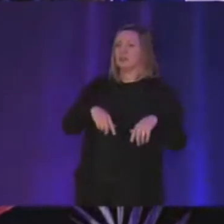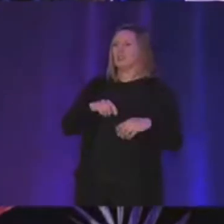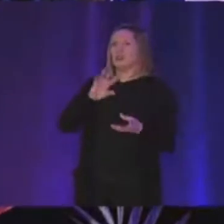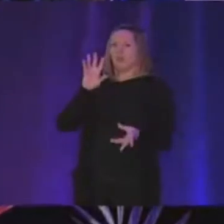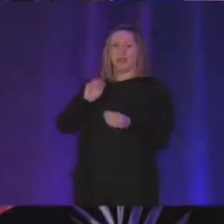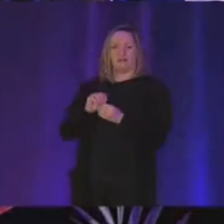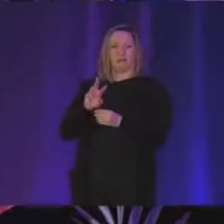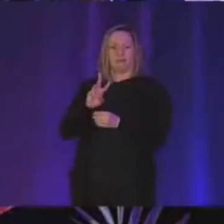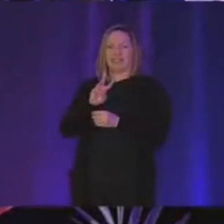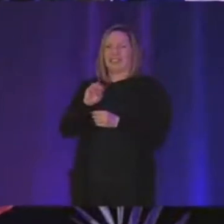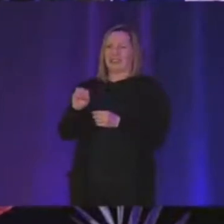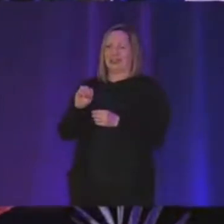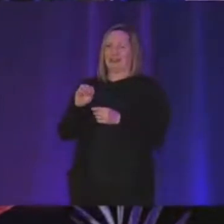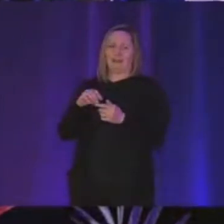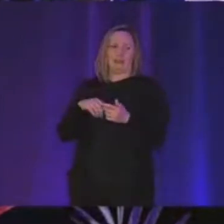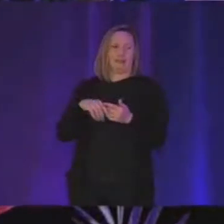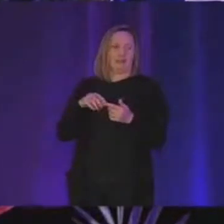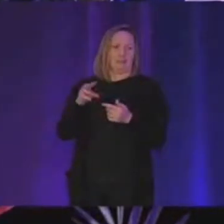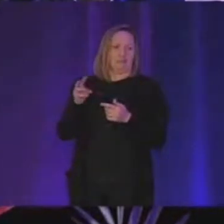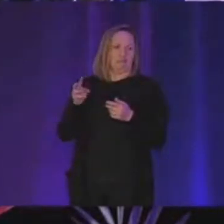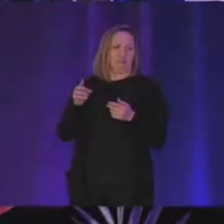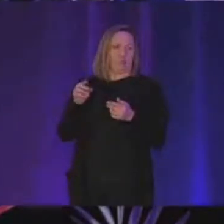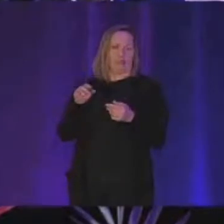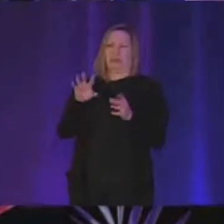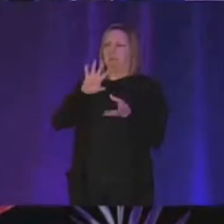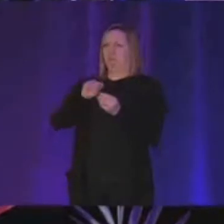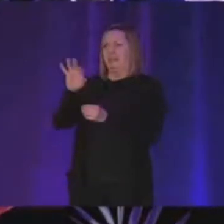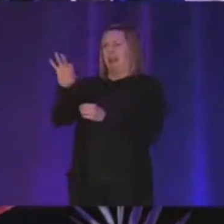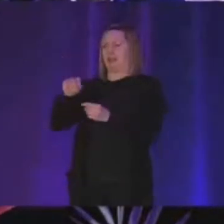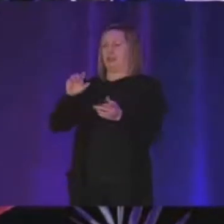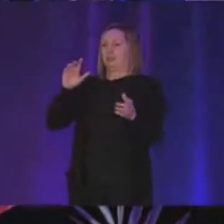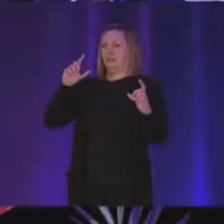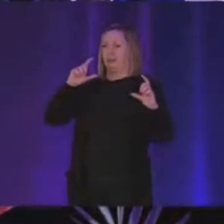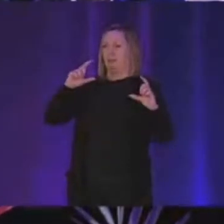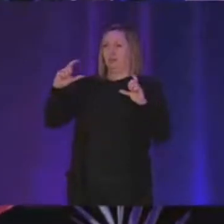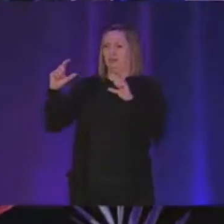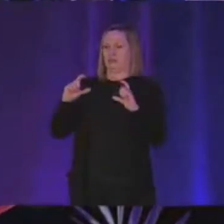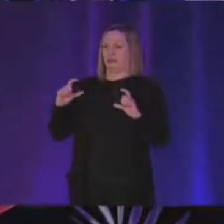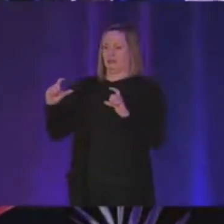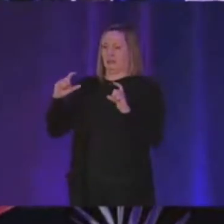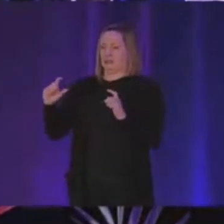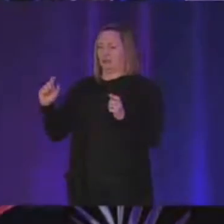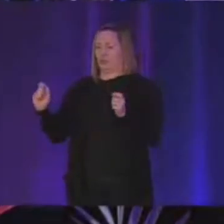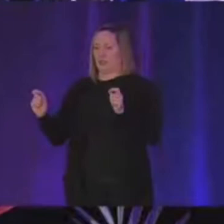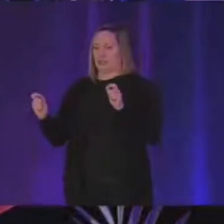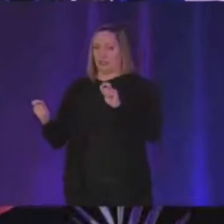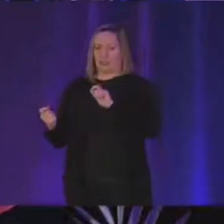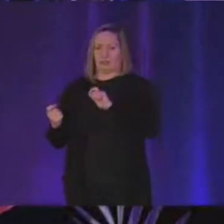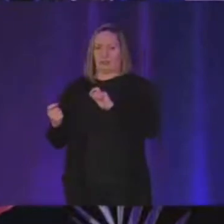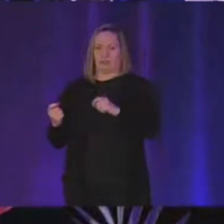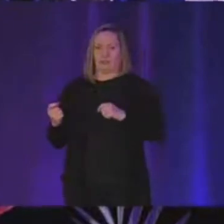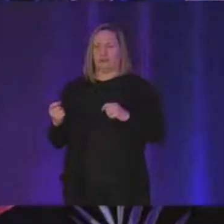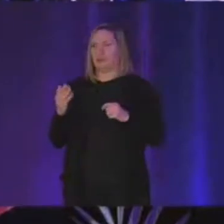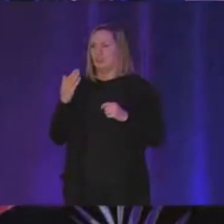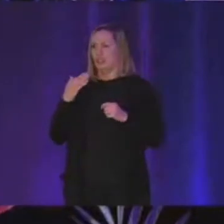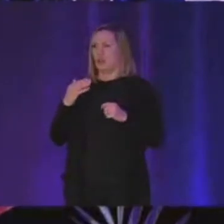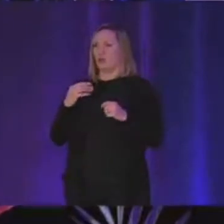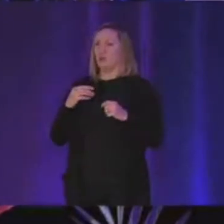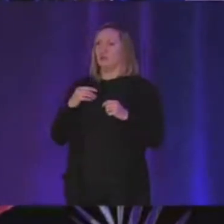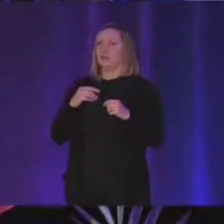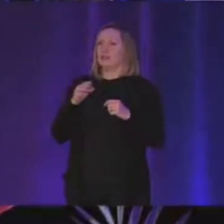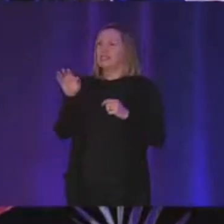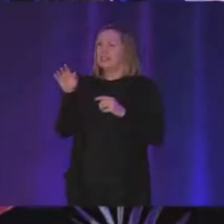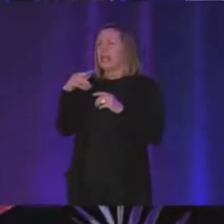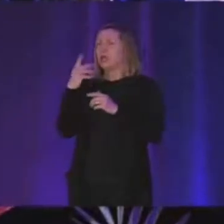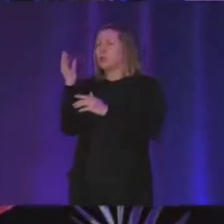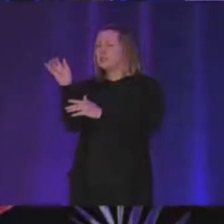60 react like nine in this case uh transition uh between the two uh like slides and they look the